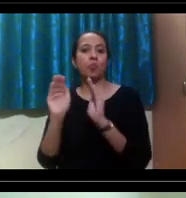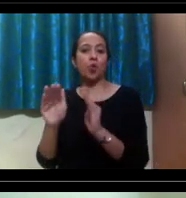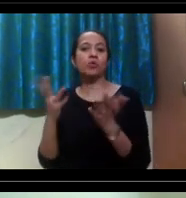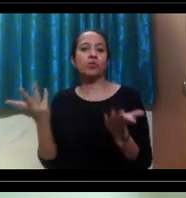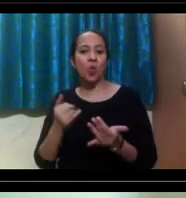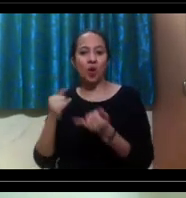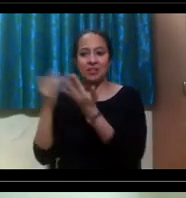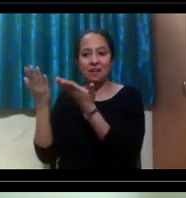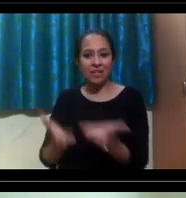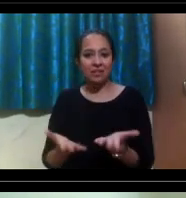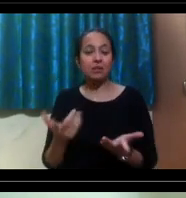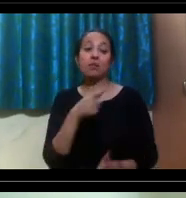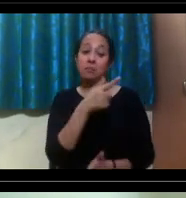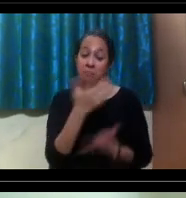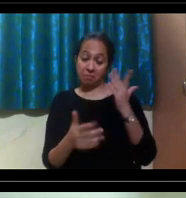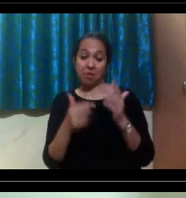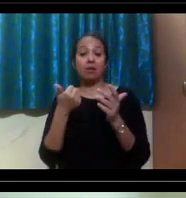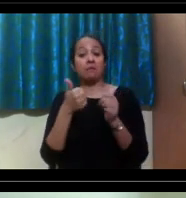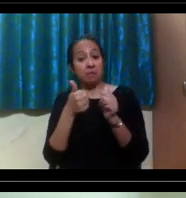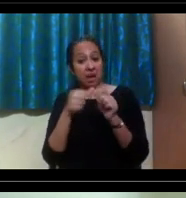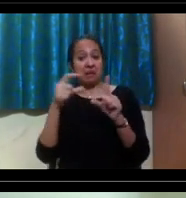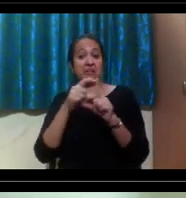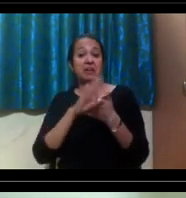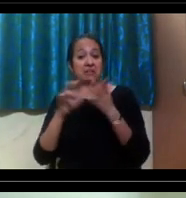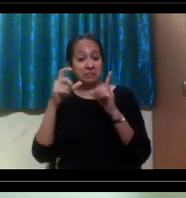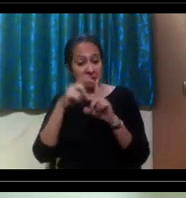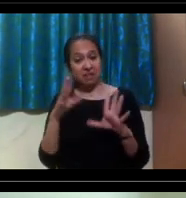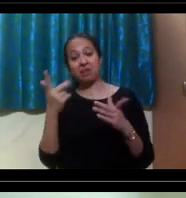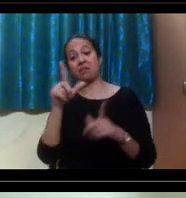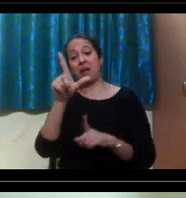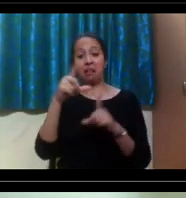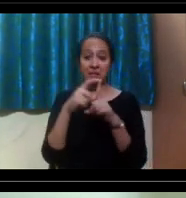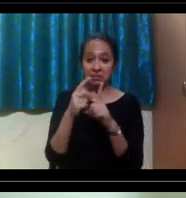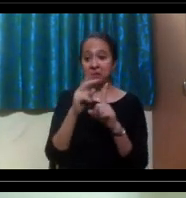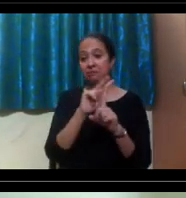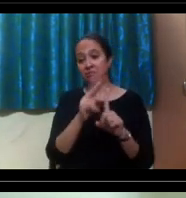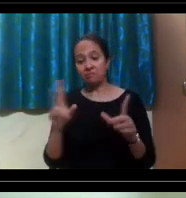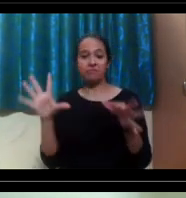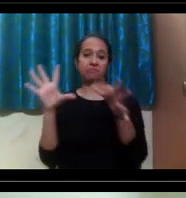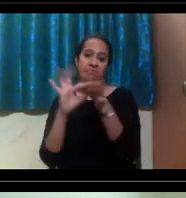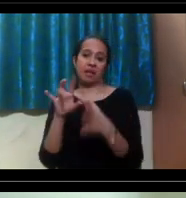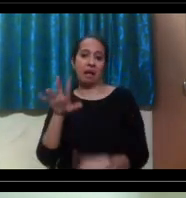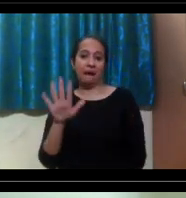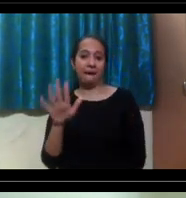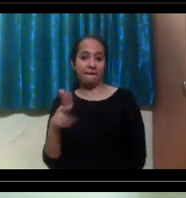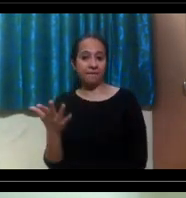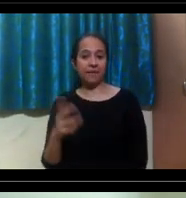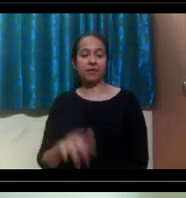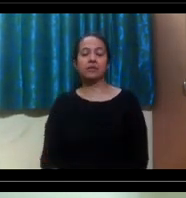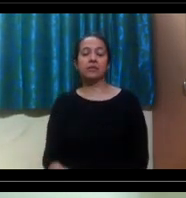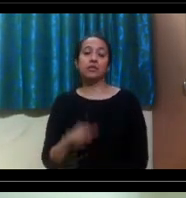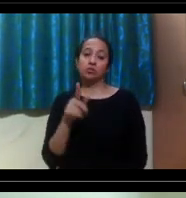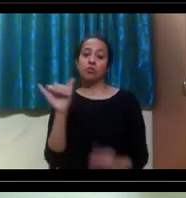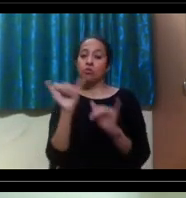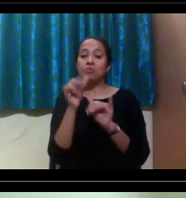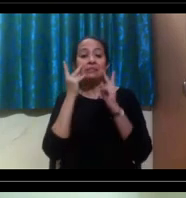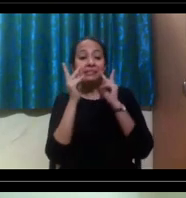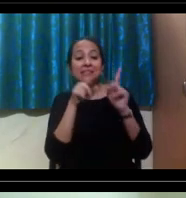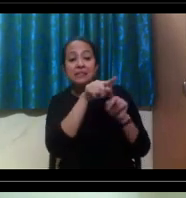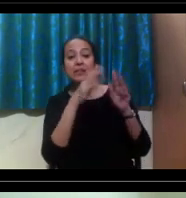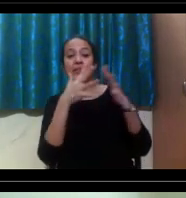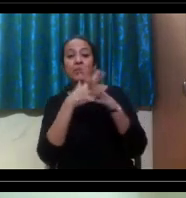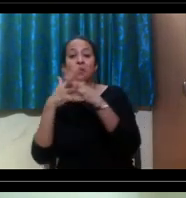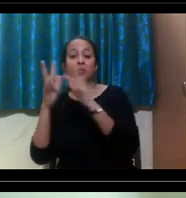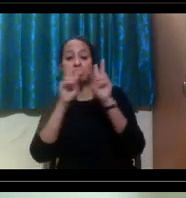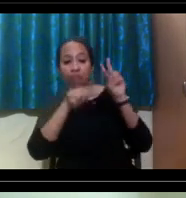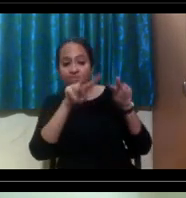ask for that, and that's actually probably, um, good to have too, if you decide to do graduate school, because they'll certainly want to see those types of scores and that sort of thing.